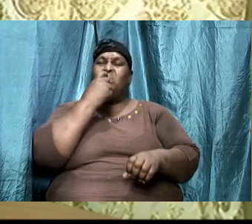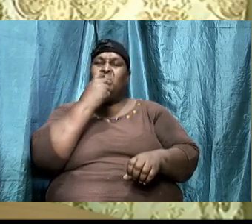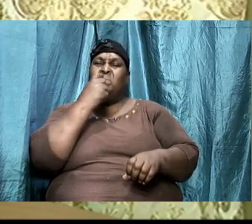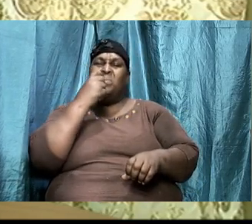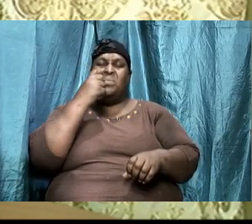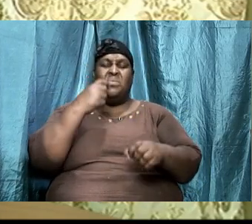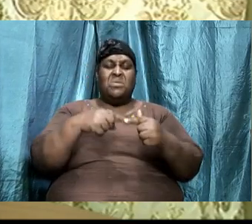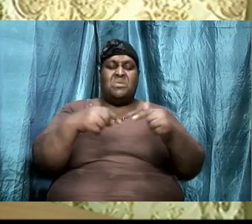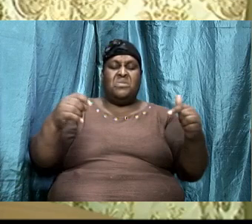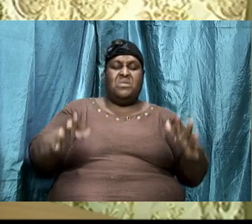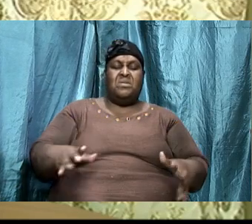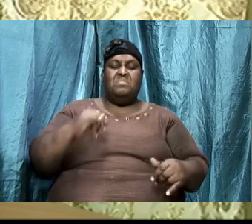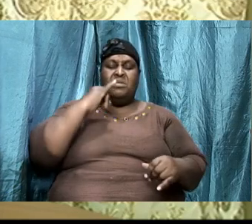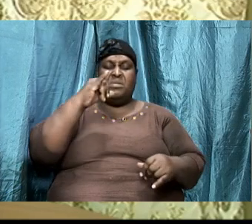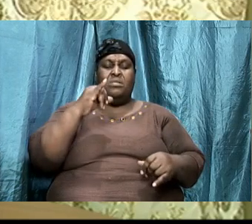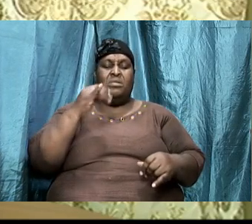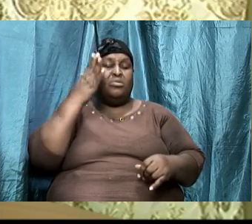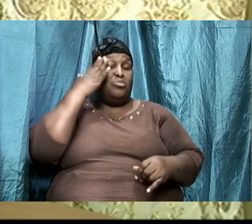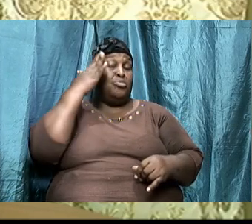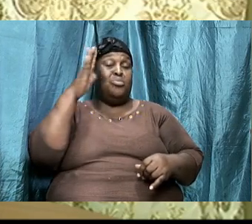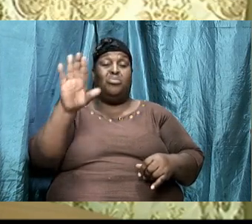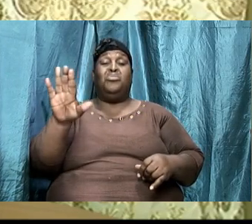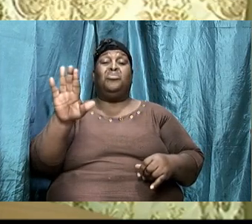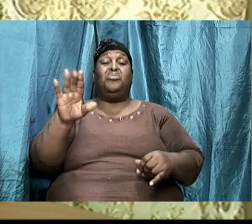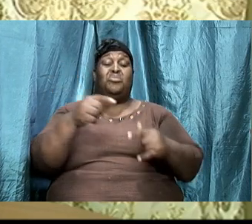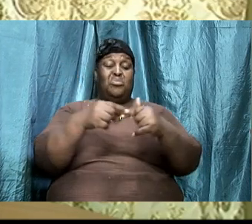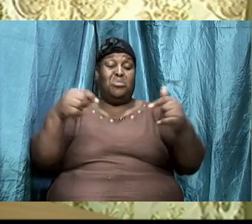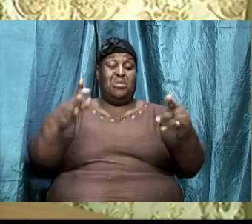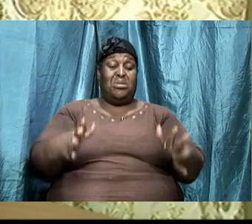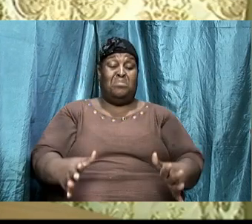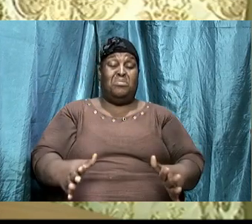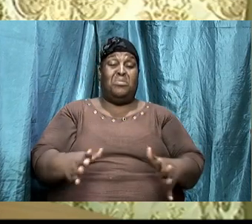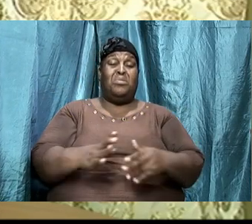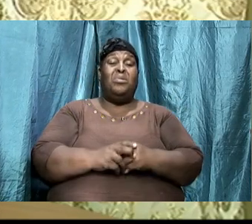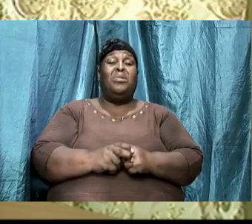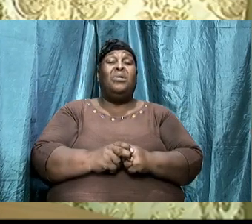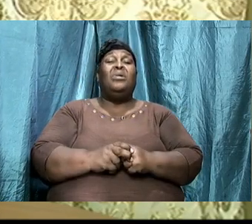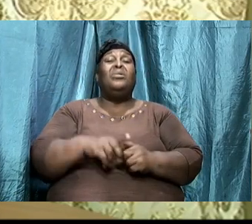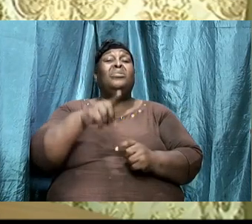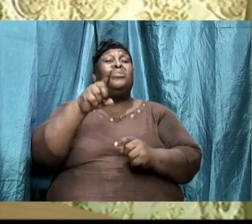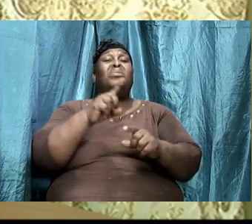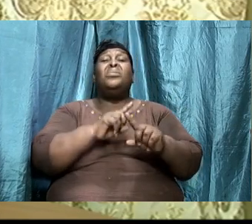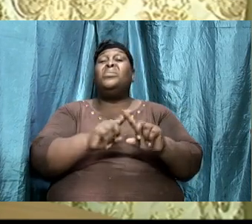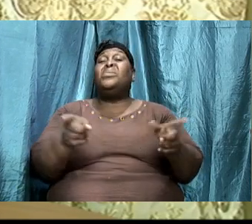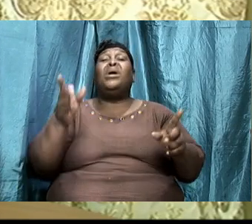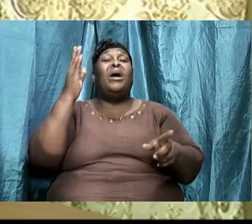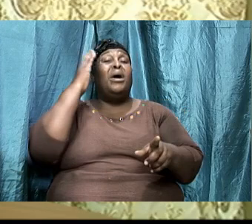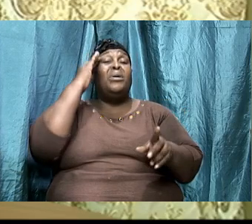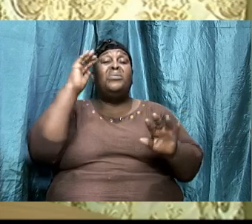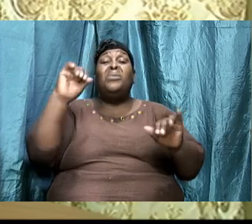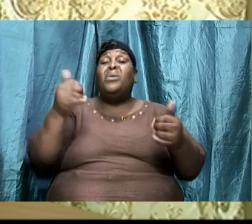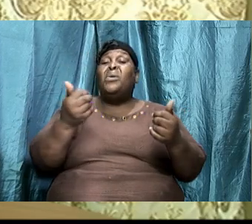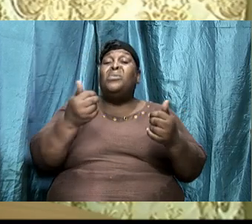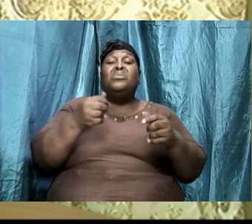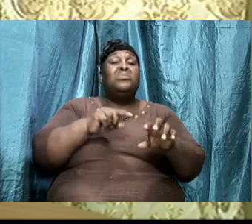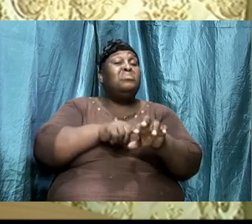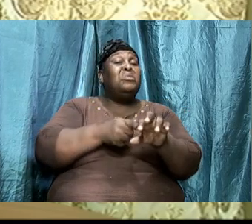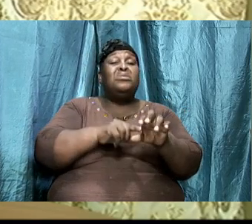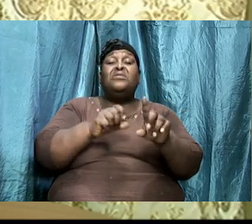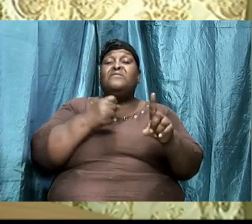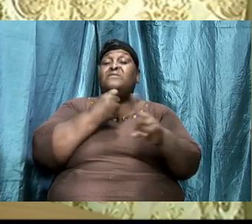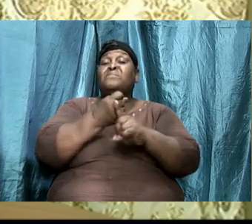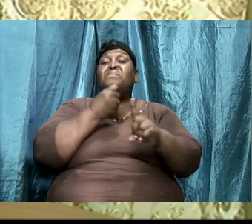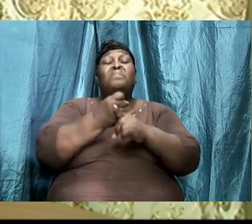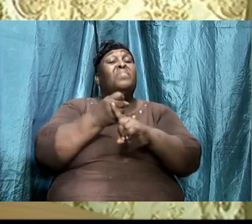So, if you don't know the enemy, then you cannot possibly know how to begin to fight your enemy.